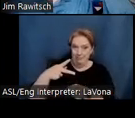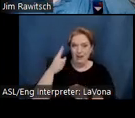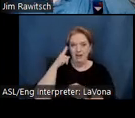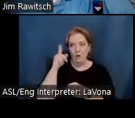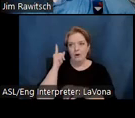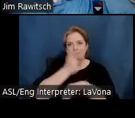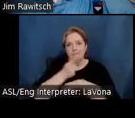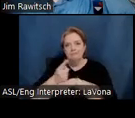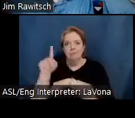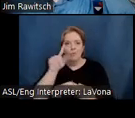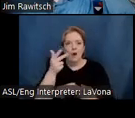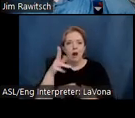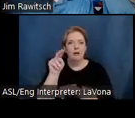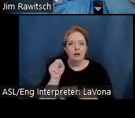like drawing this Italian mascot.